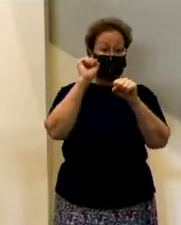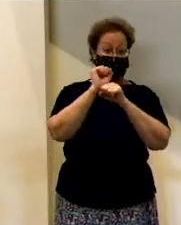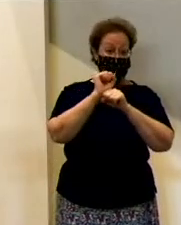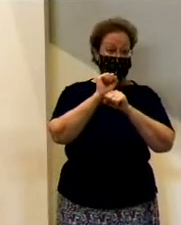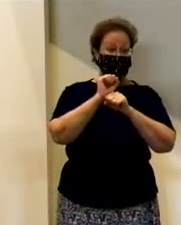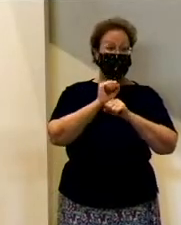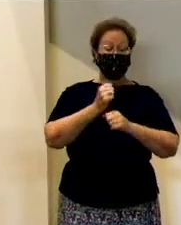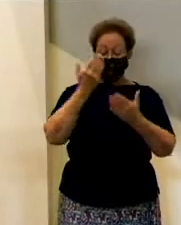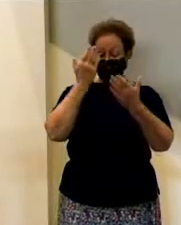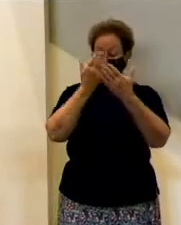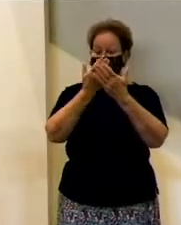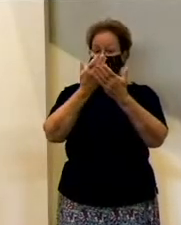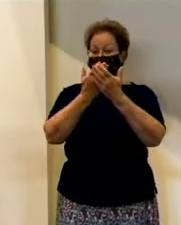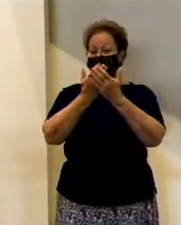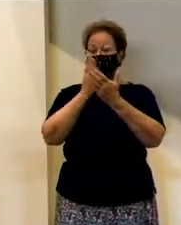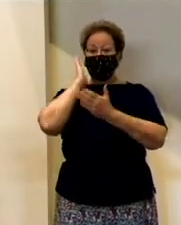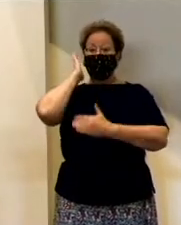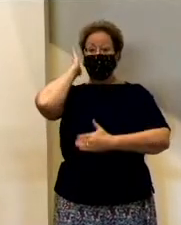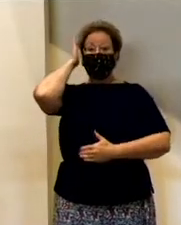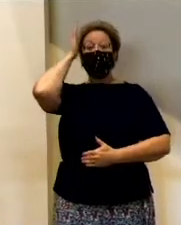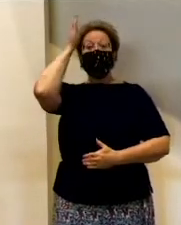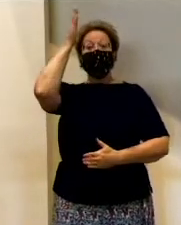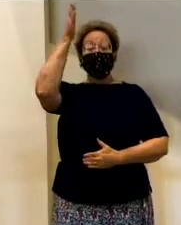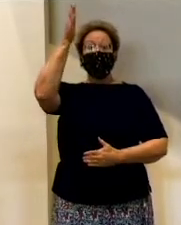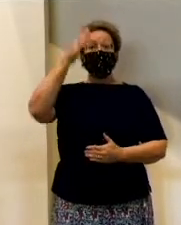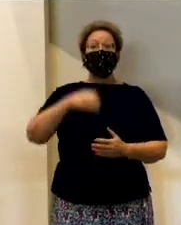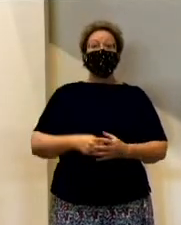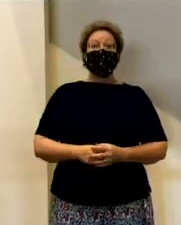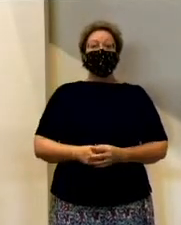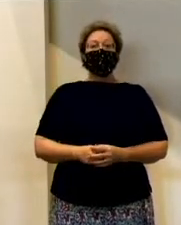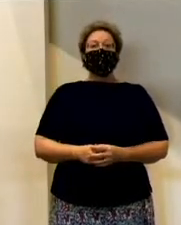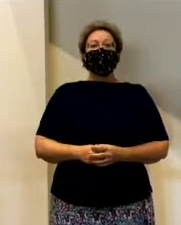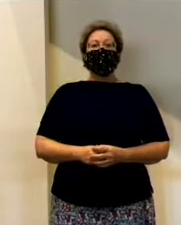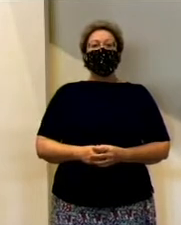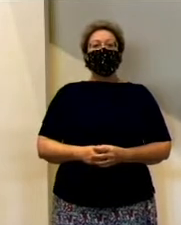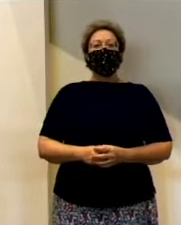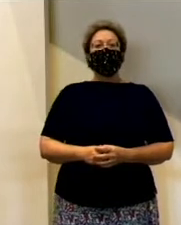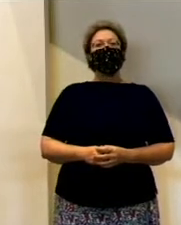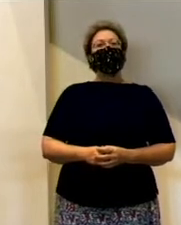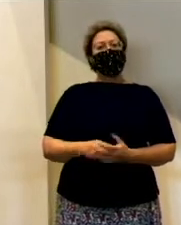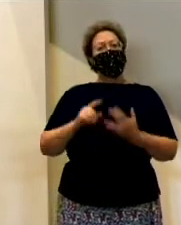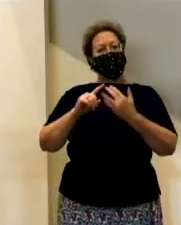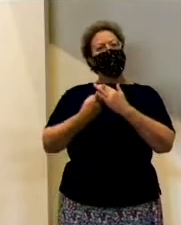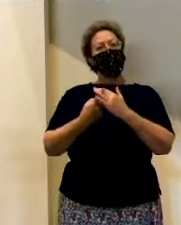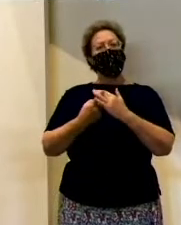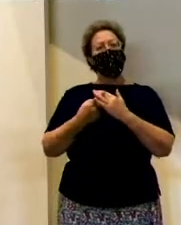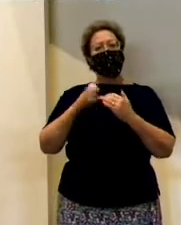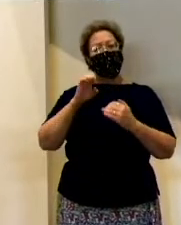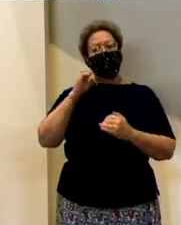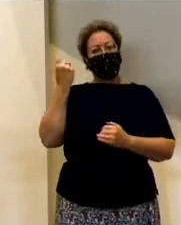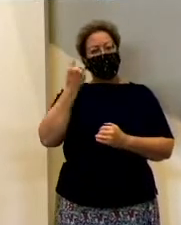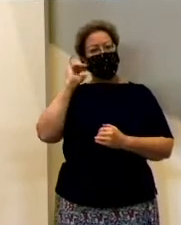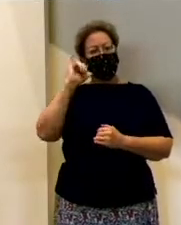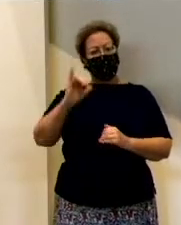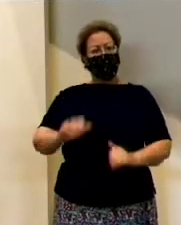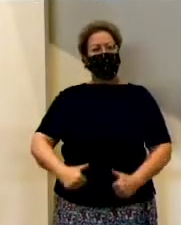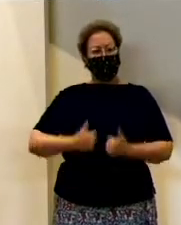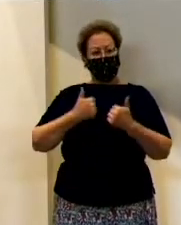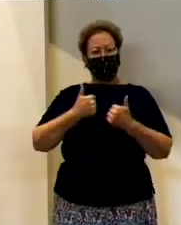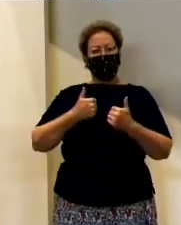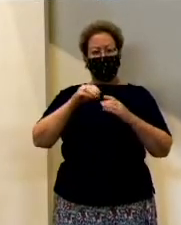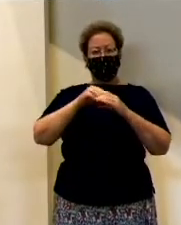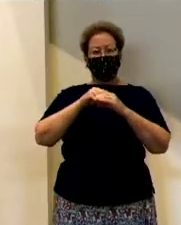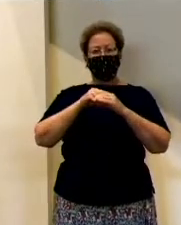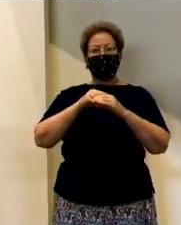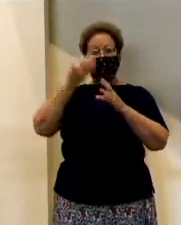deposit guaranteeing our eternal inheritance. But while eternal life has begun for us when the Holy Spirit brought us to faith